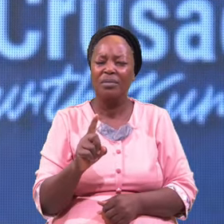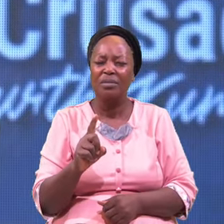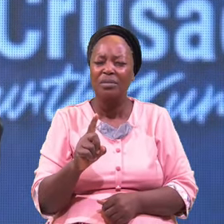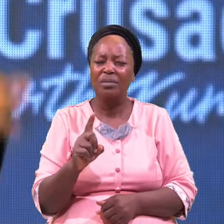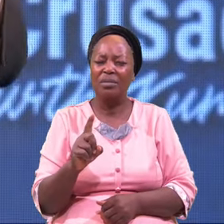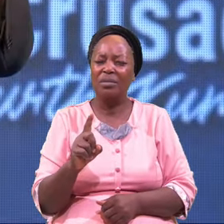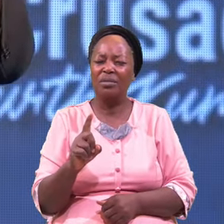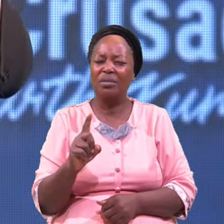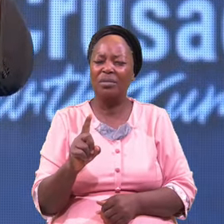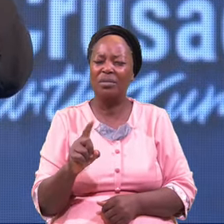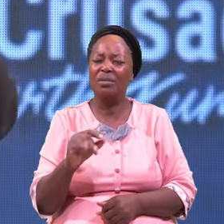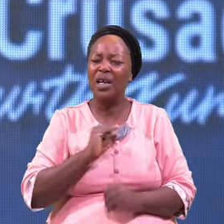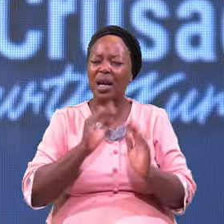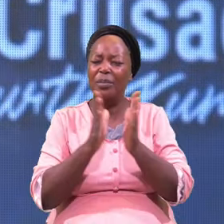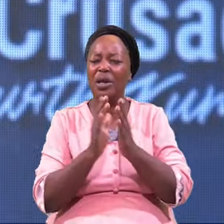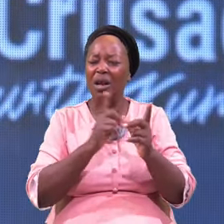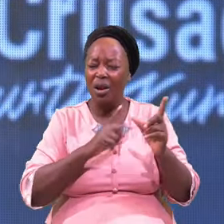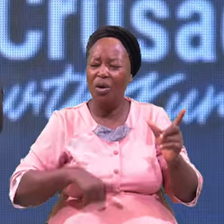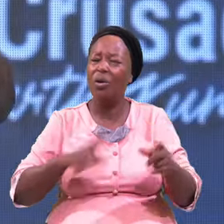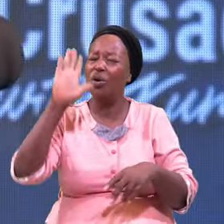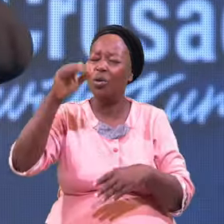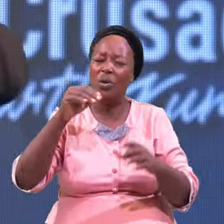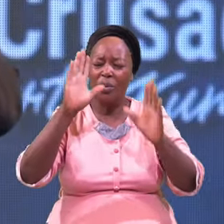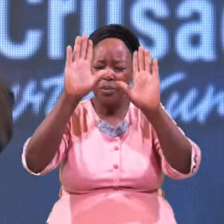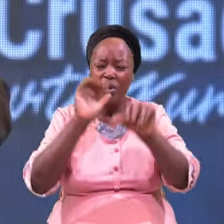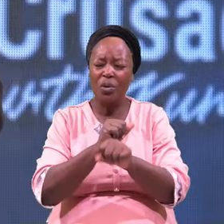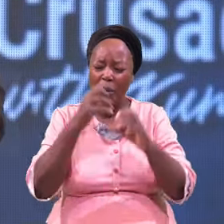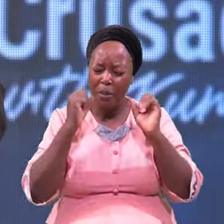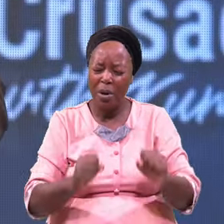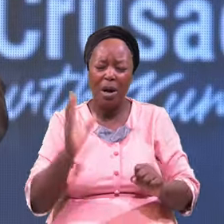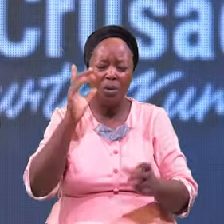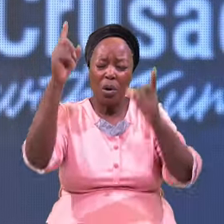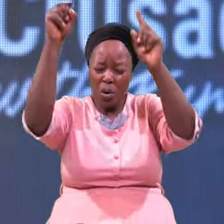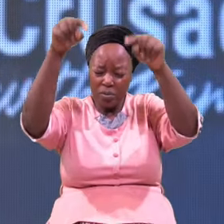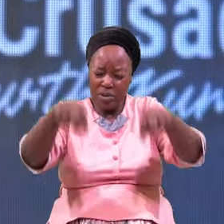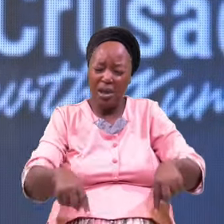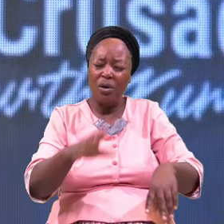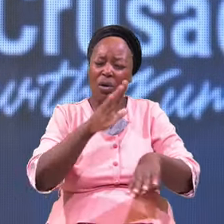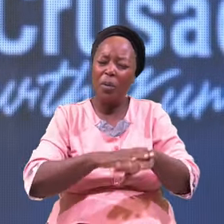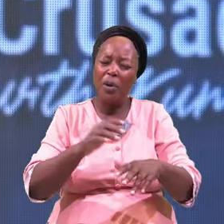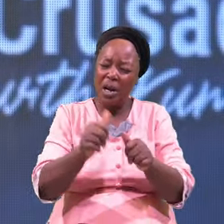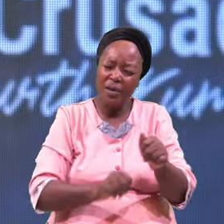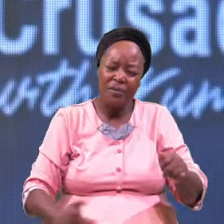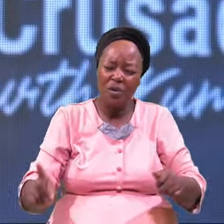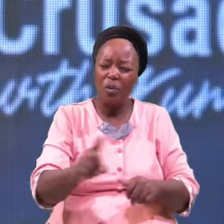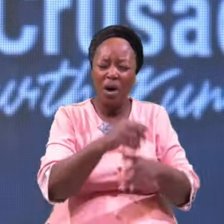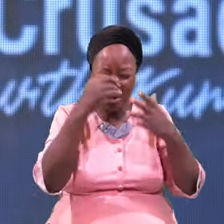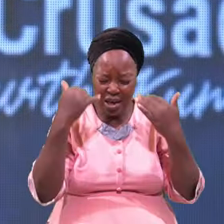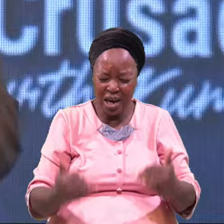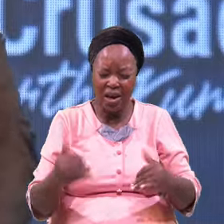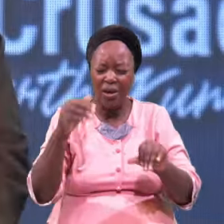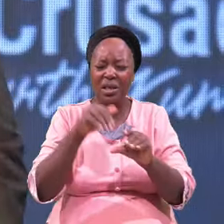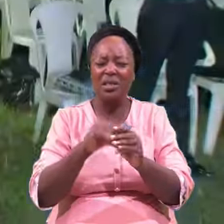I Pray Lord Your Miracle Power Will Descend On Everyone Right Now In